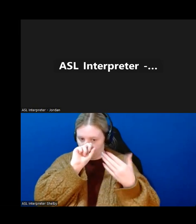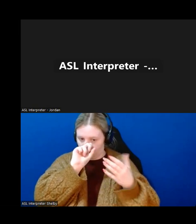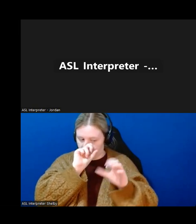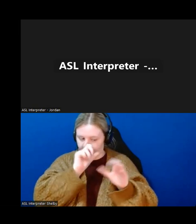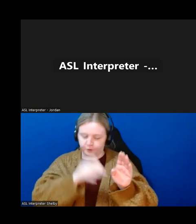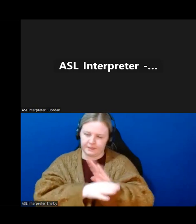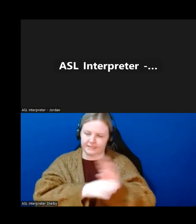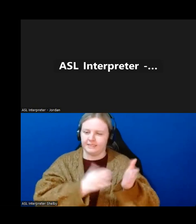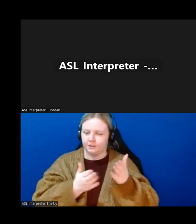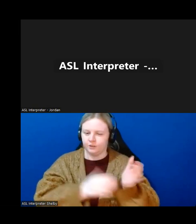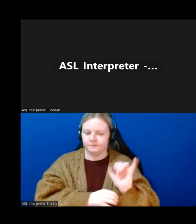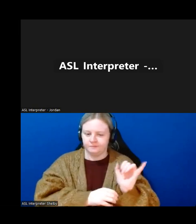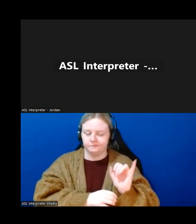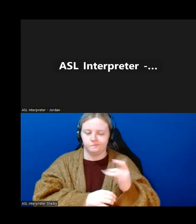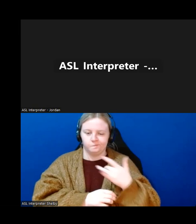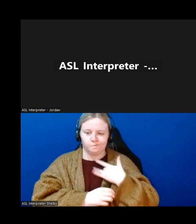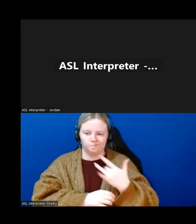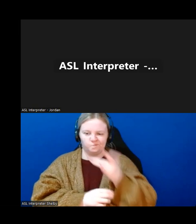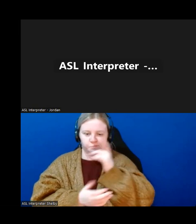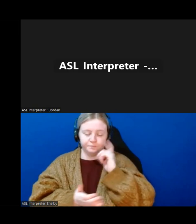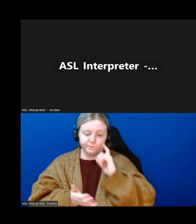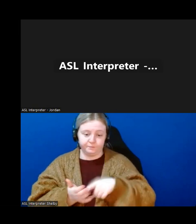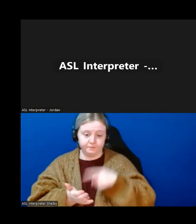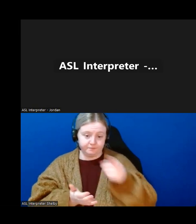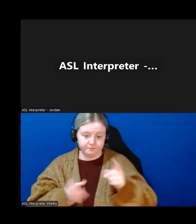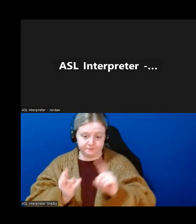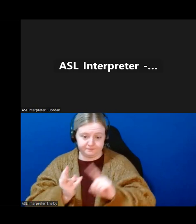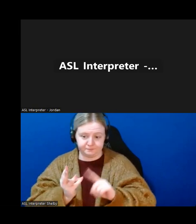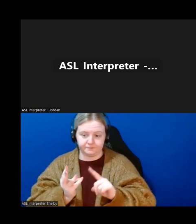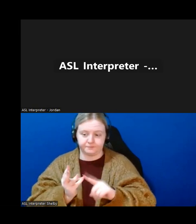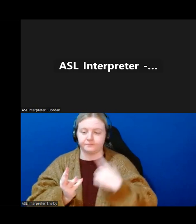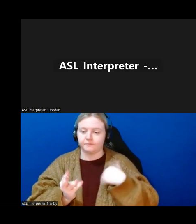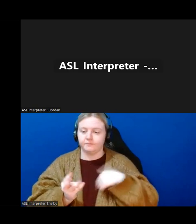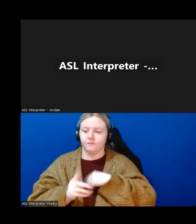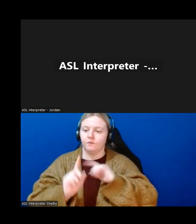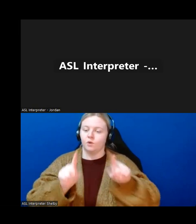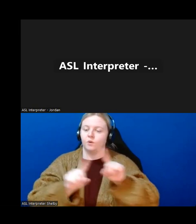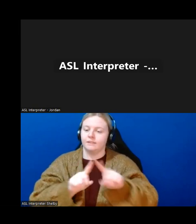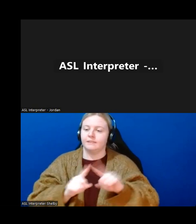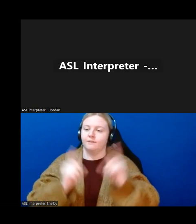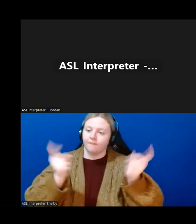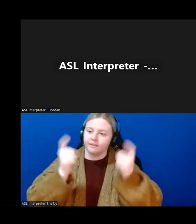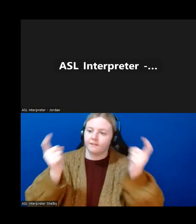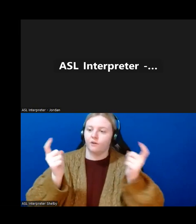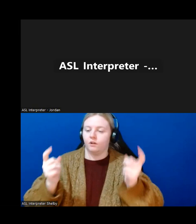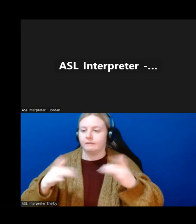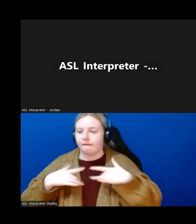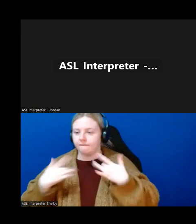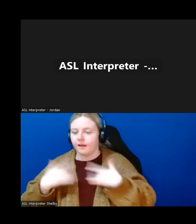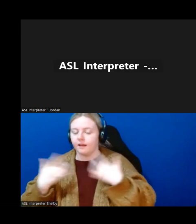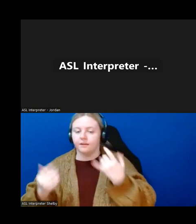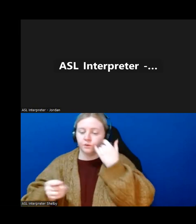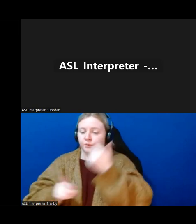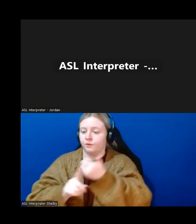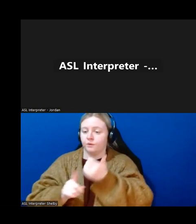us mostly, that's when you'll recognize us, is when we are at different festivals and events. So if anybody has attended